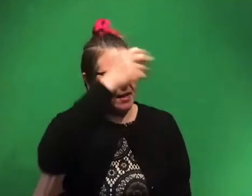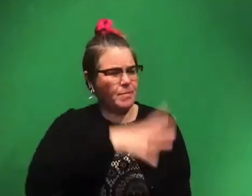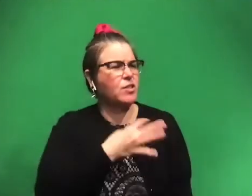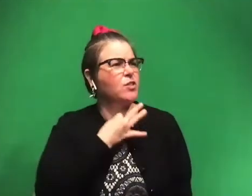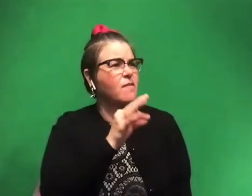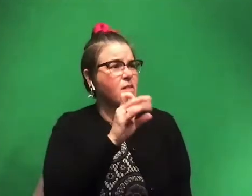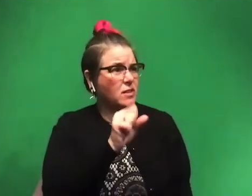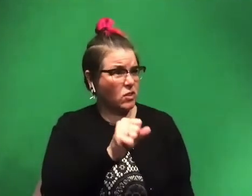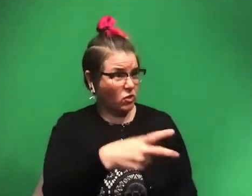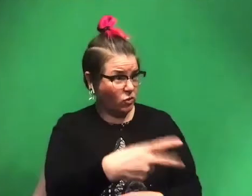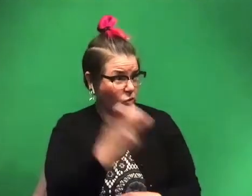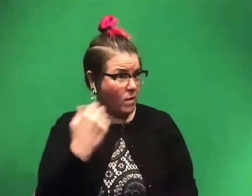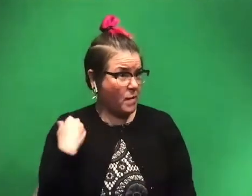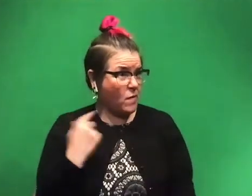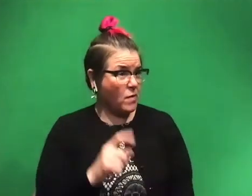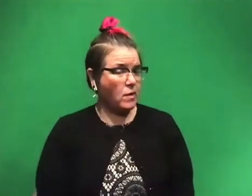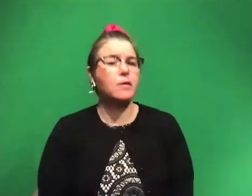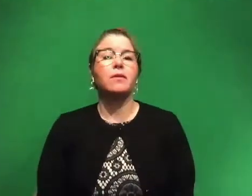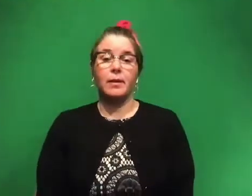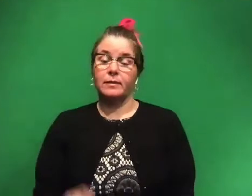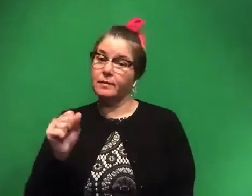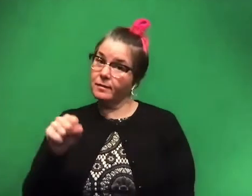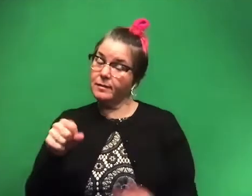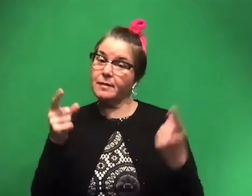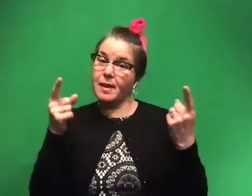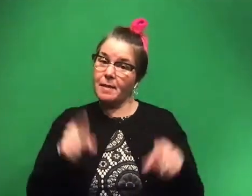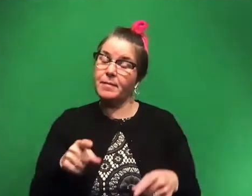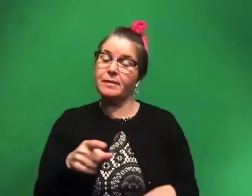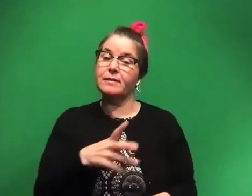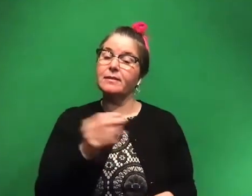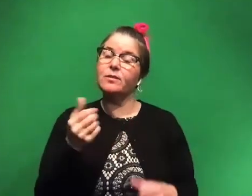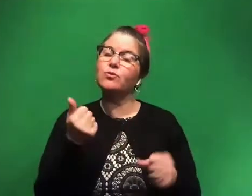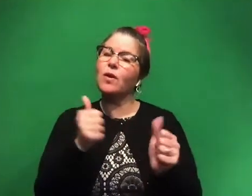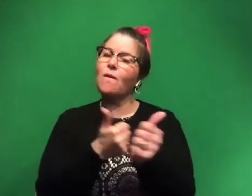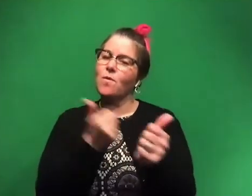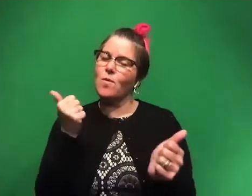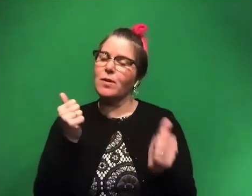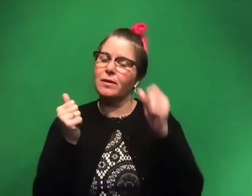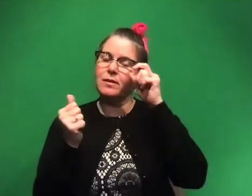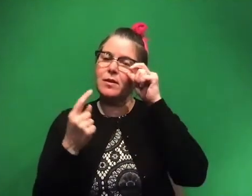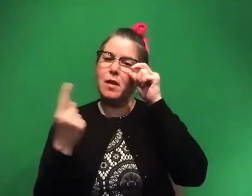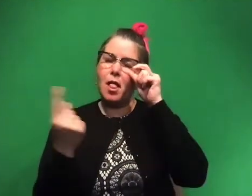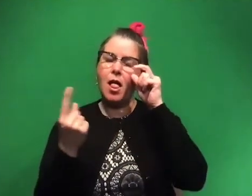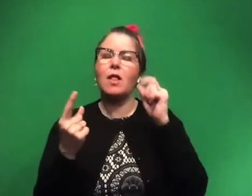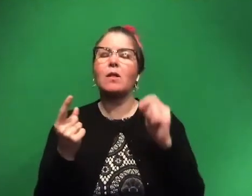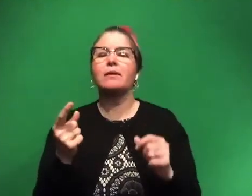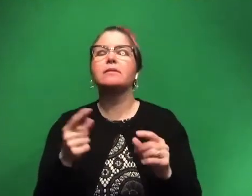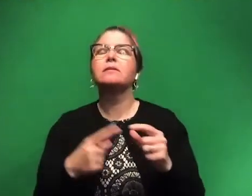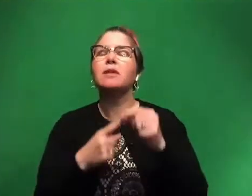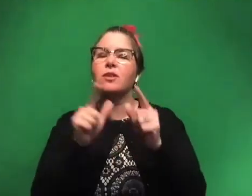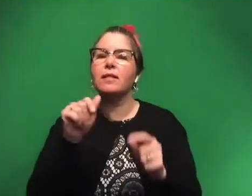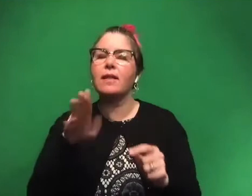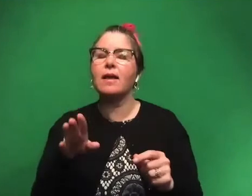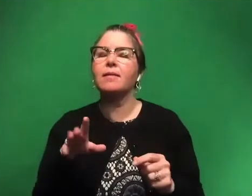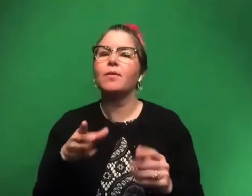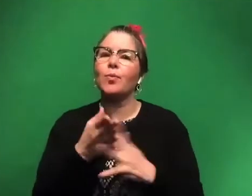ever get stolen? Yes, that happens. And we try to avoid that. We always talk, especially in the lab, we go through with